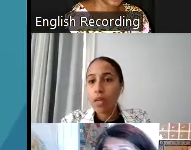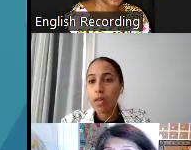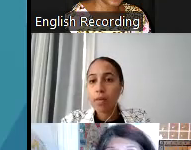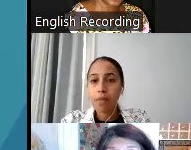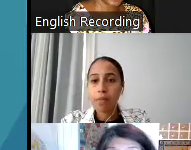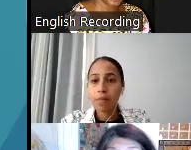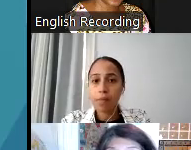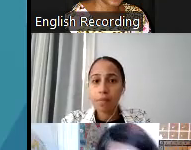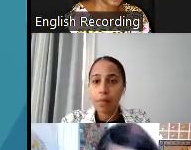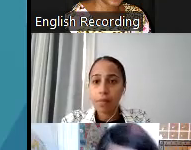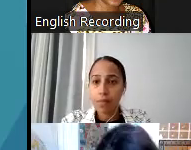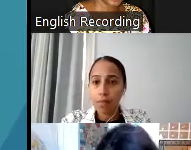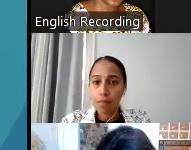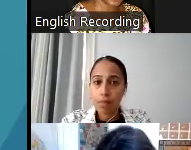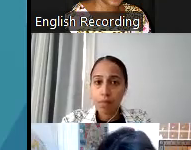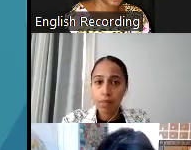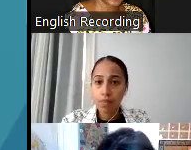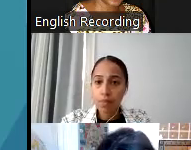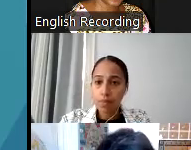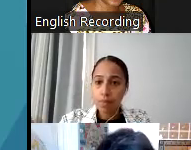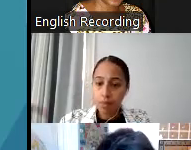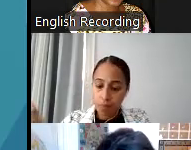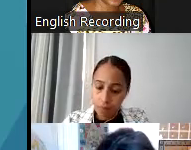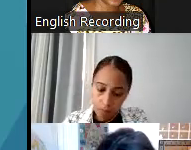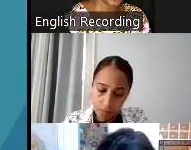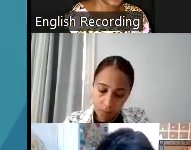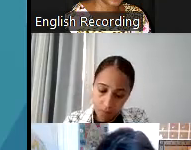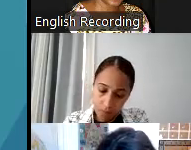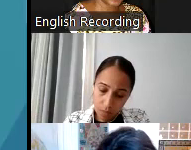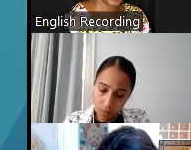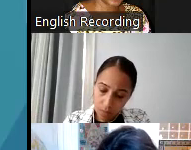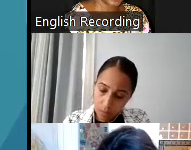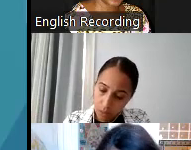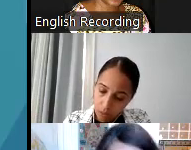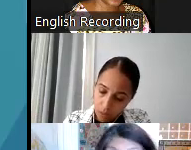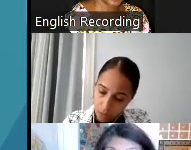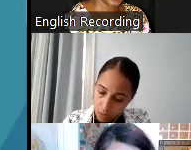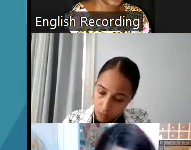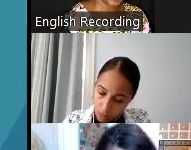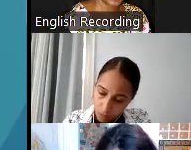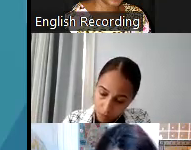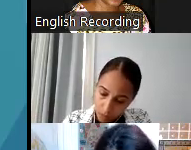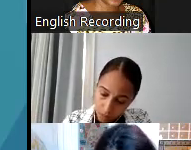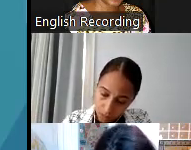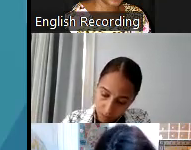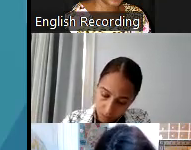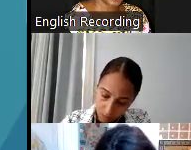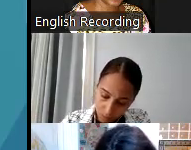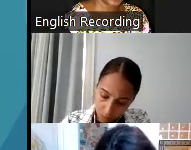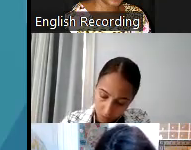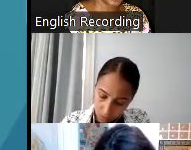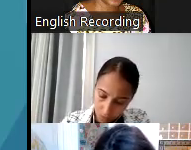Lydia? Lydia? Yeah, that was an amazing summary.